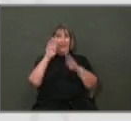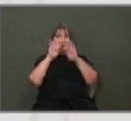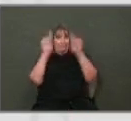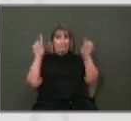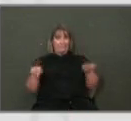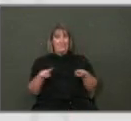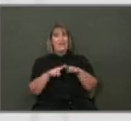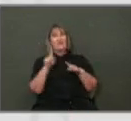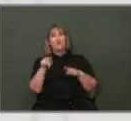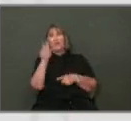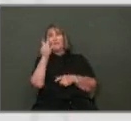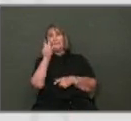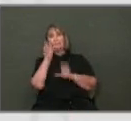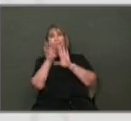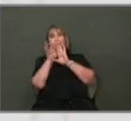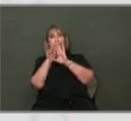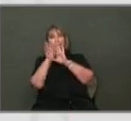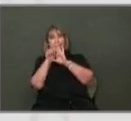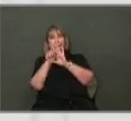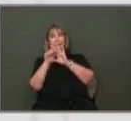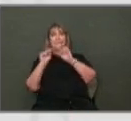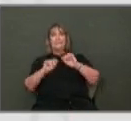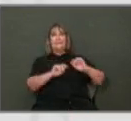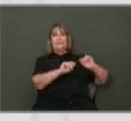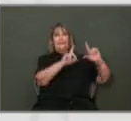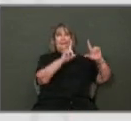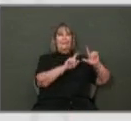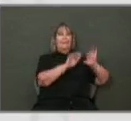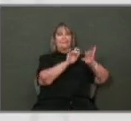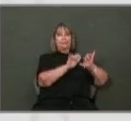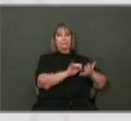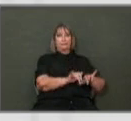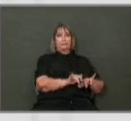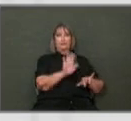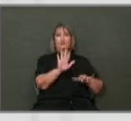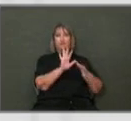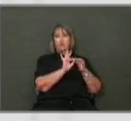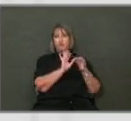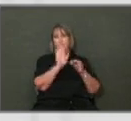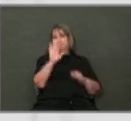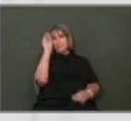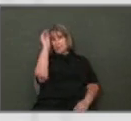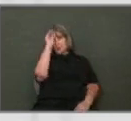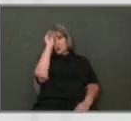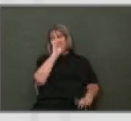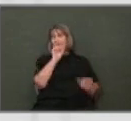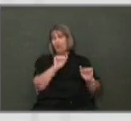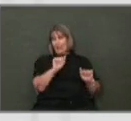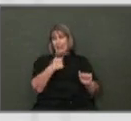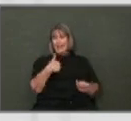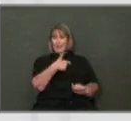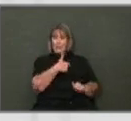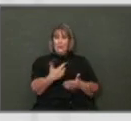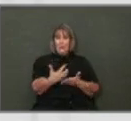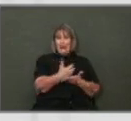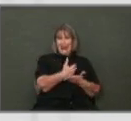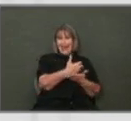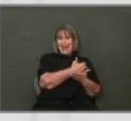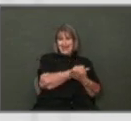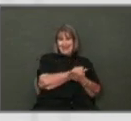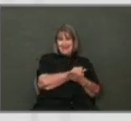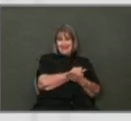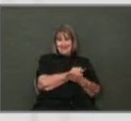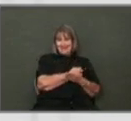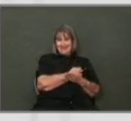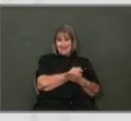your comments tonight. We're going to be categorizing or we're going to be collecting all that from each of these meetings and then preparing a report and sharing it